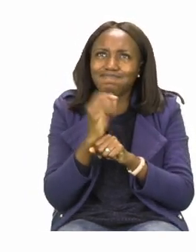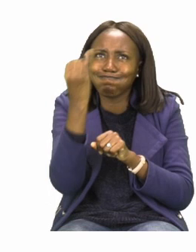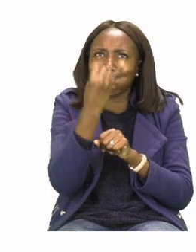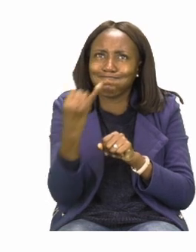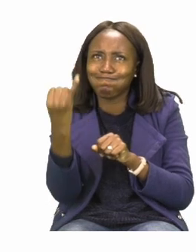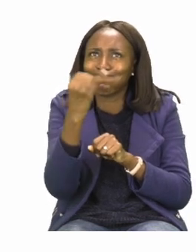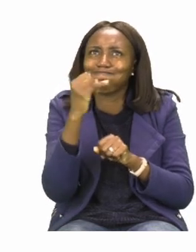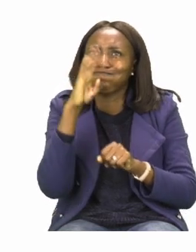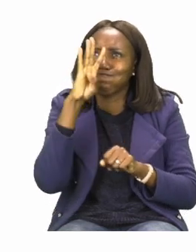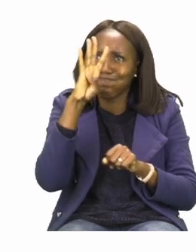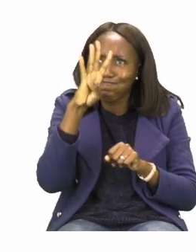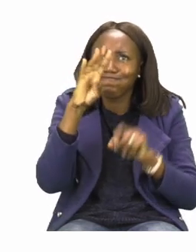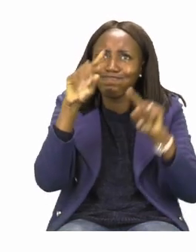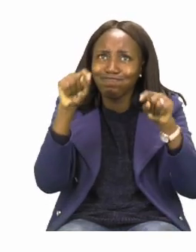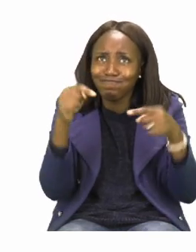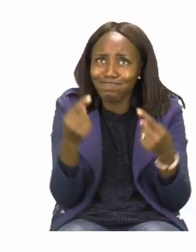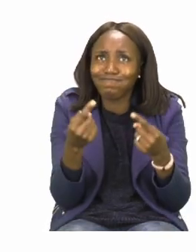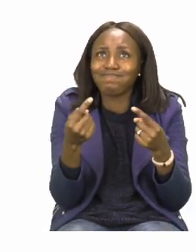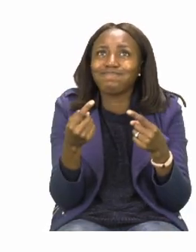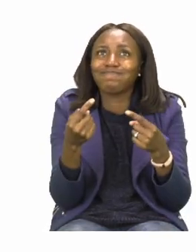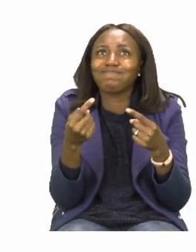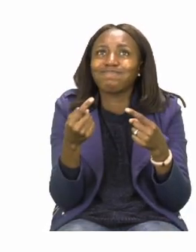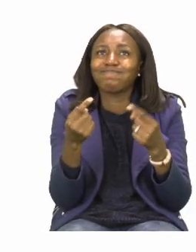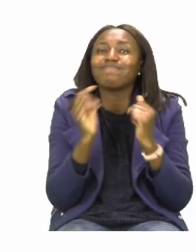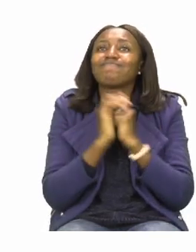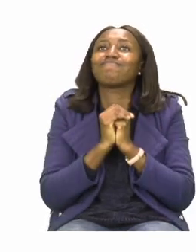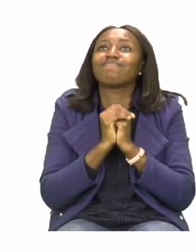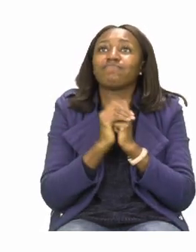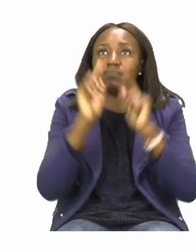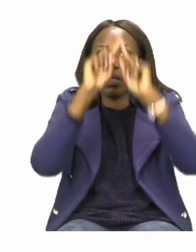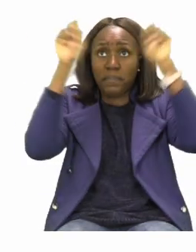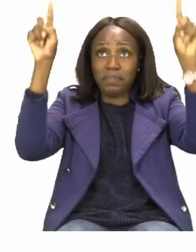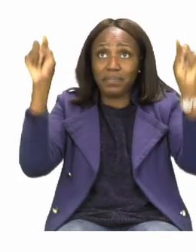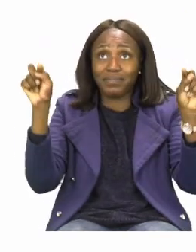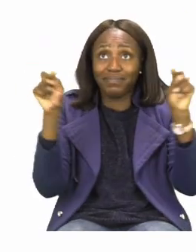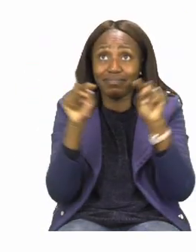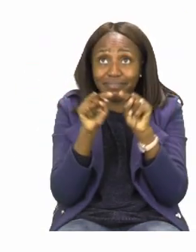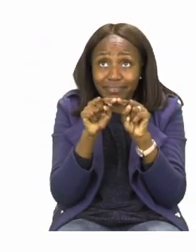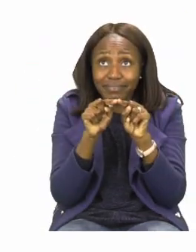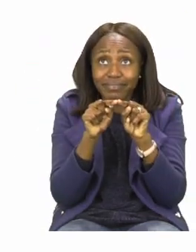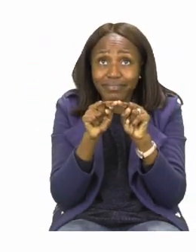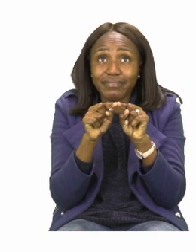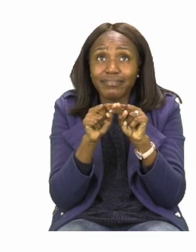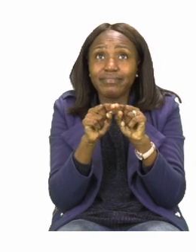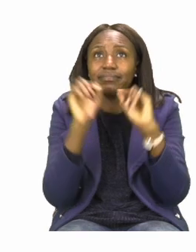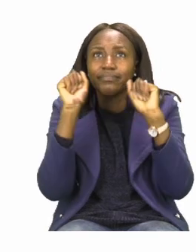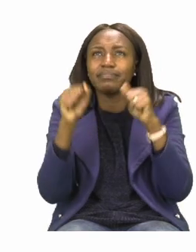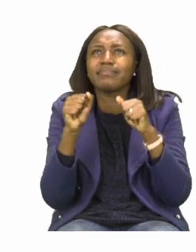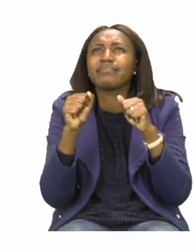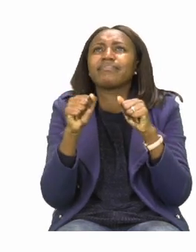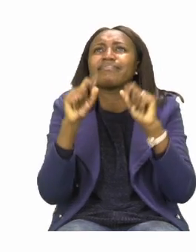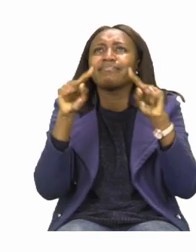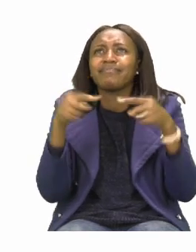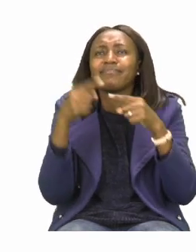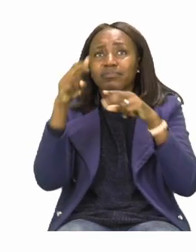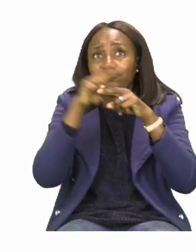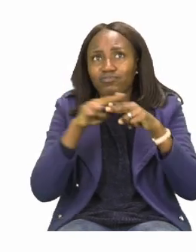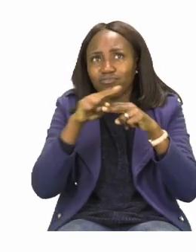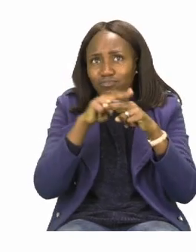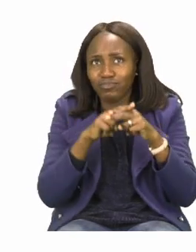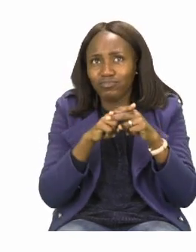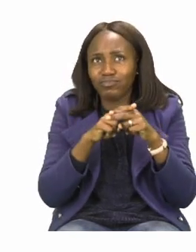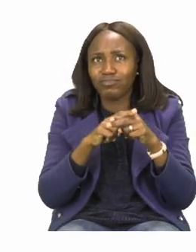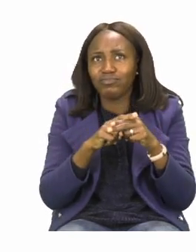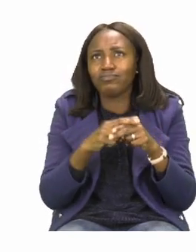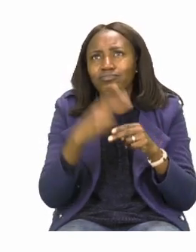least four. In the box that you can see, those four objects must be things that you're going to use to